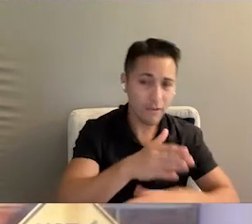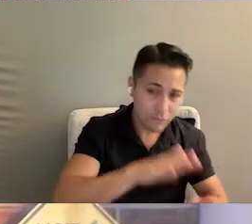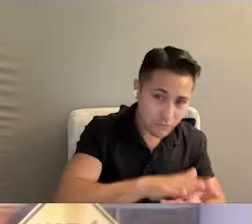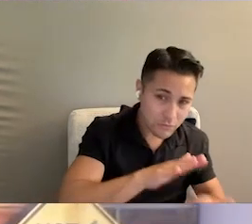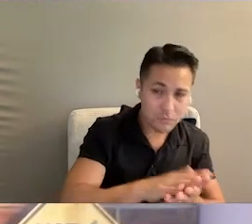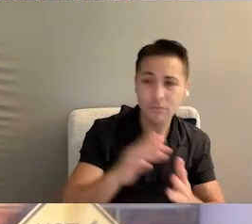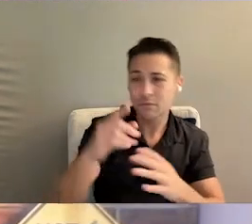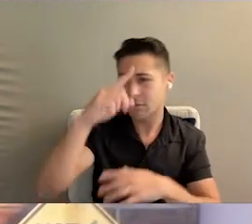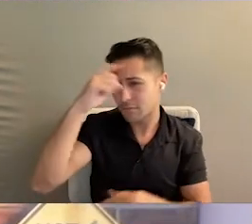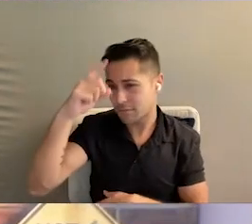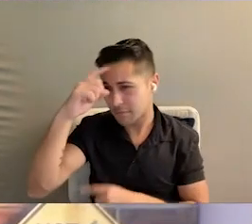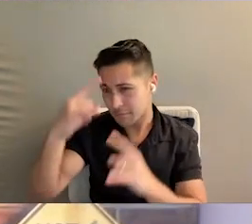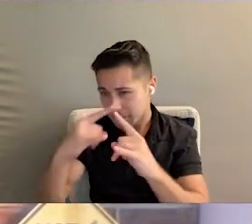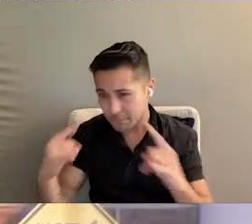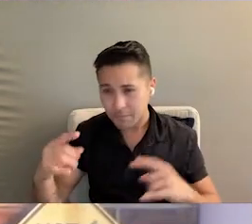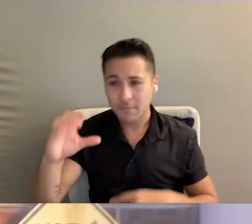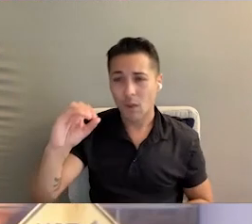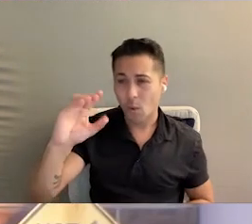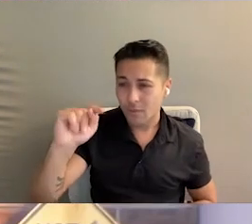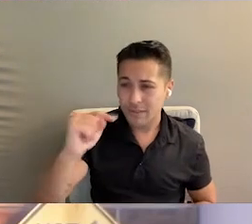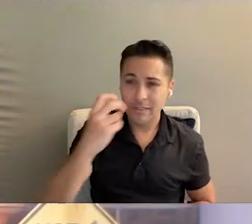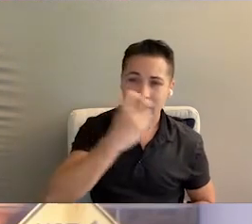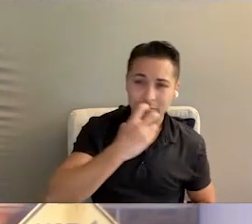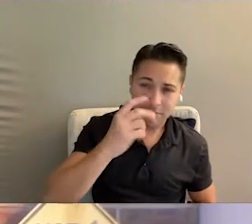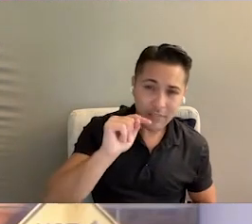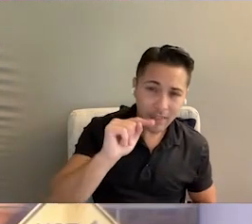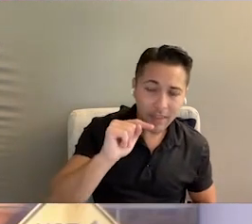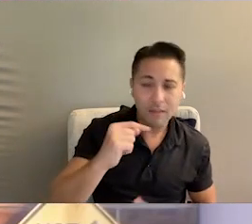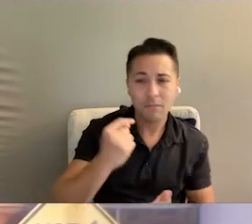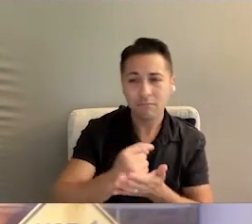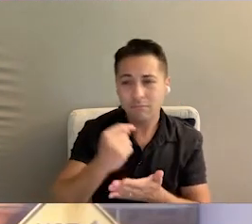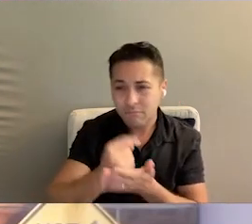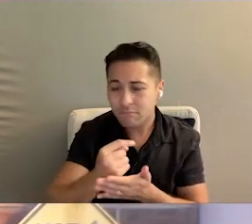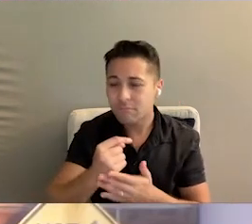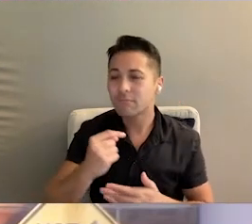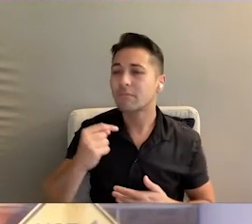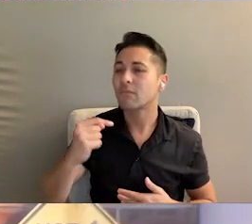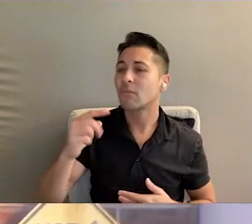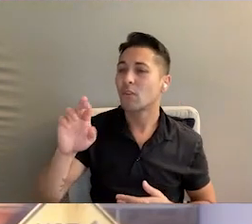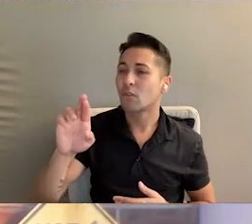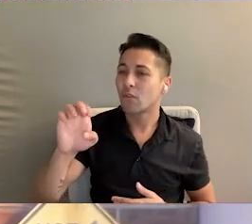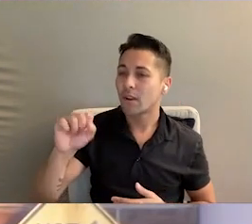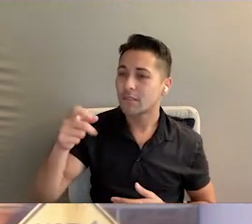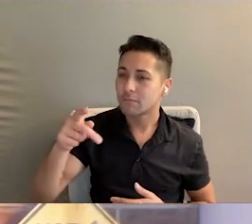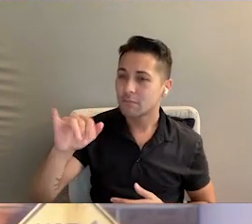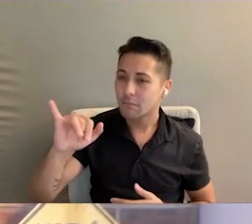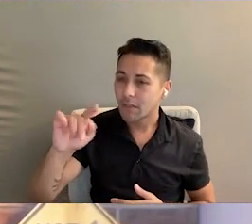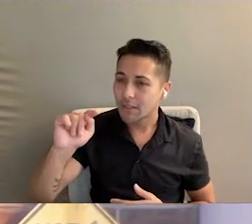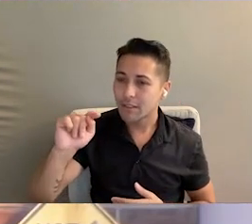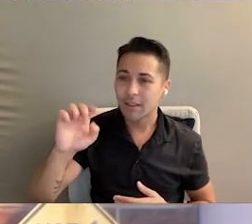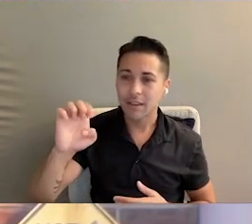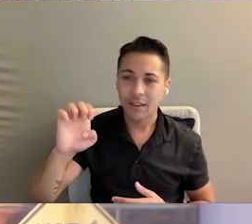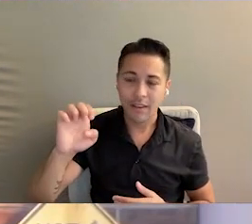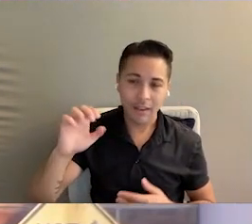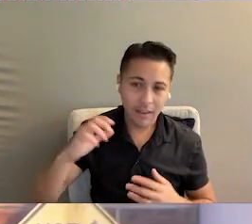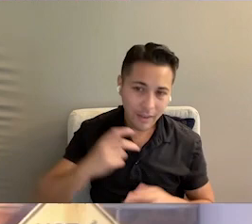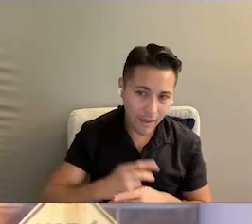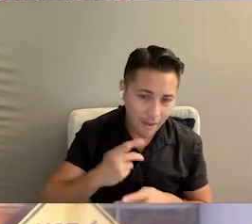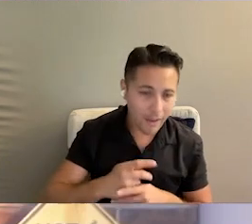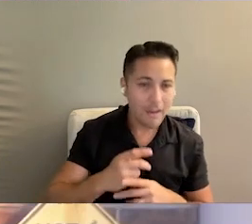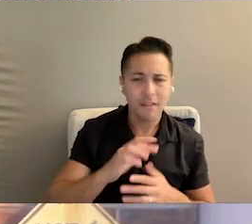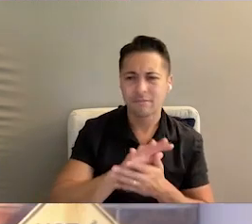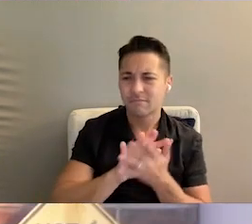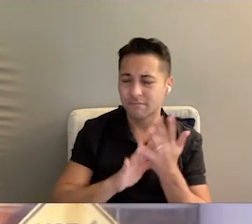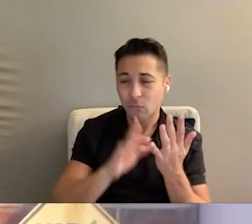our afterschool programs, our summer camp programs, occupational speech, physical therapy, respite care, and our parents and teachers program,